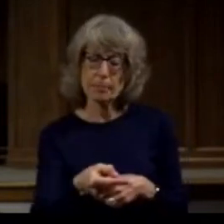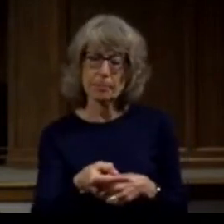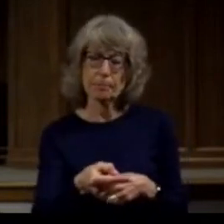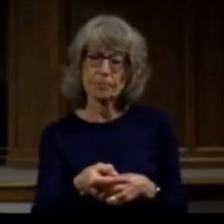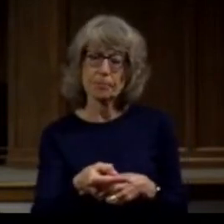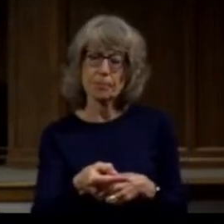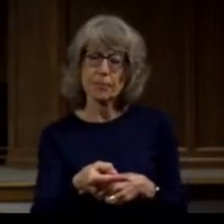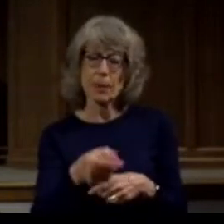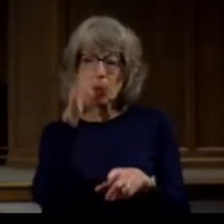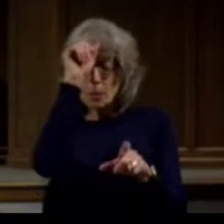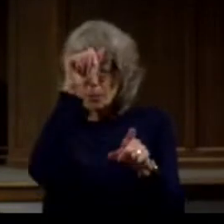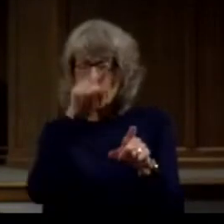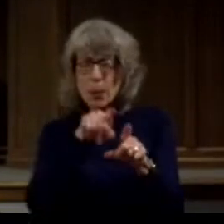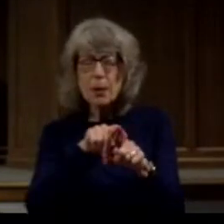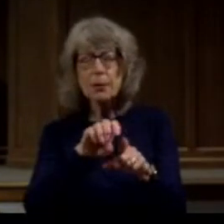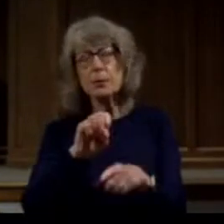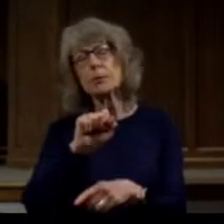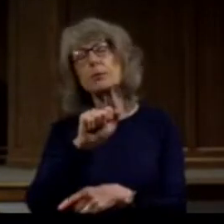man, and he says,